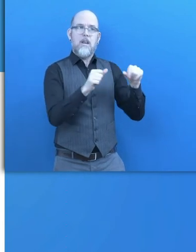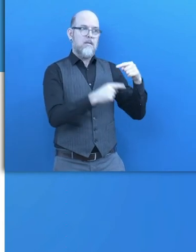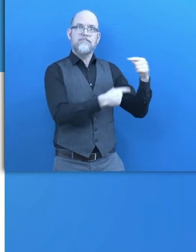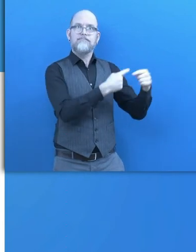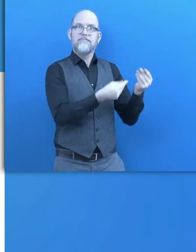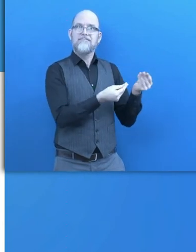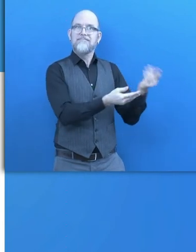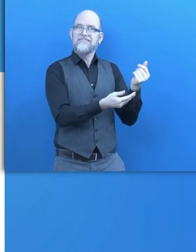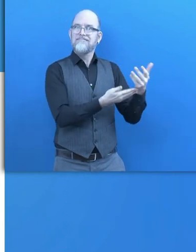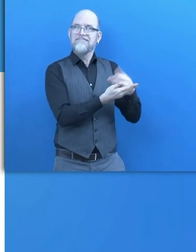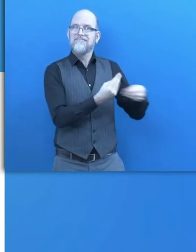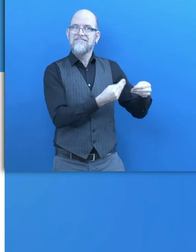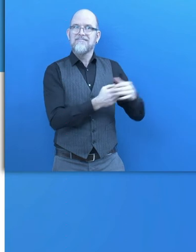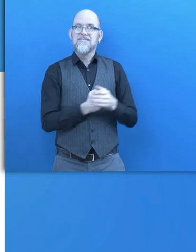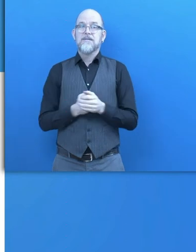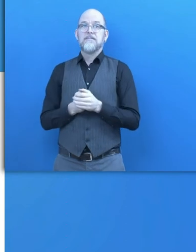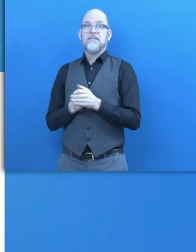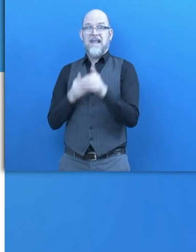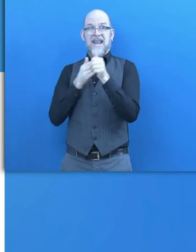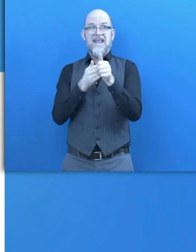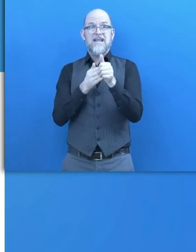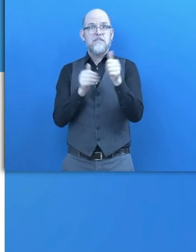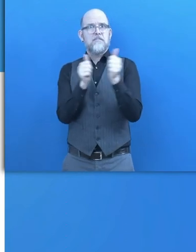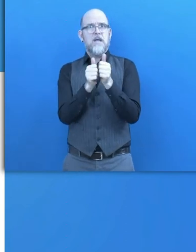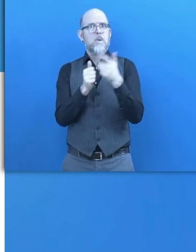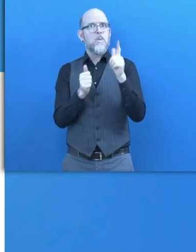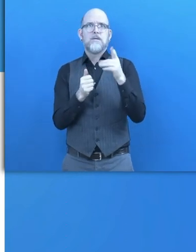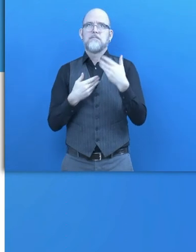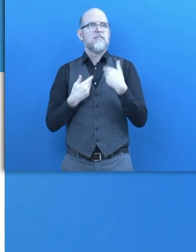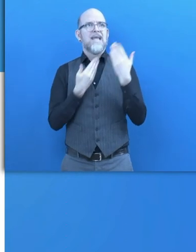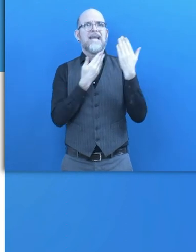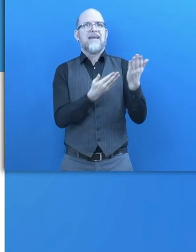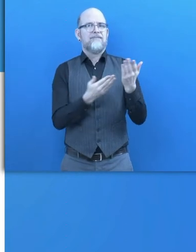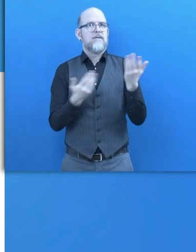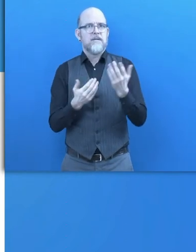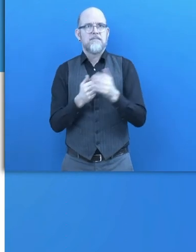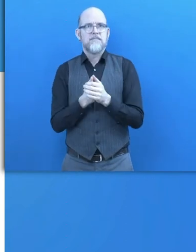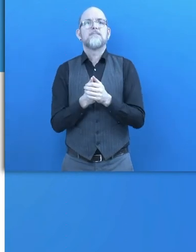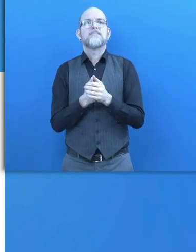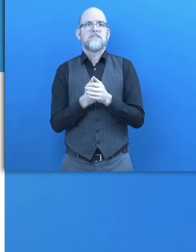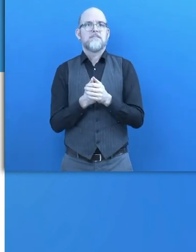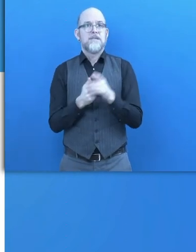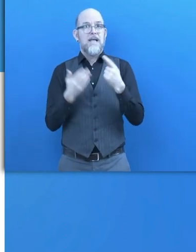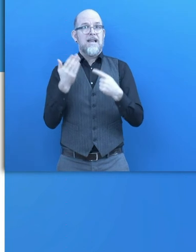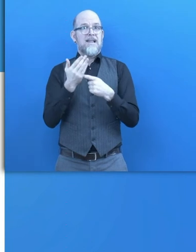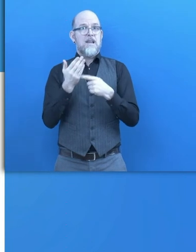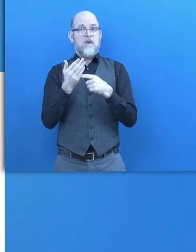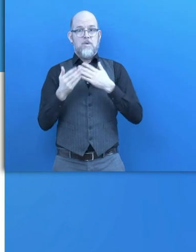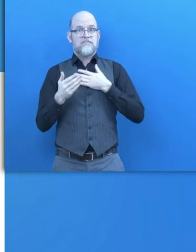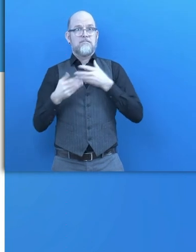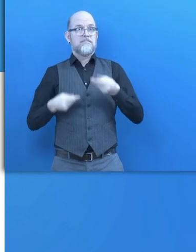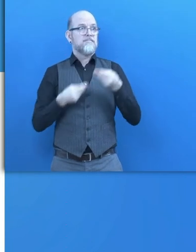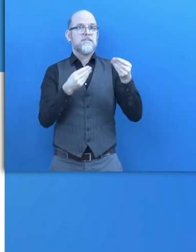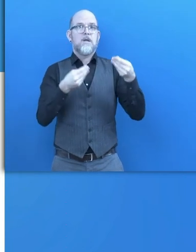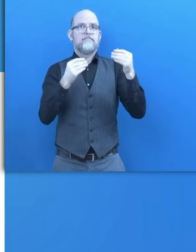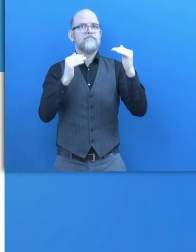What will partners get? You will get state-of-the-art technology for